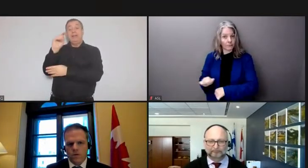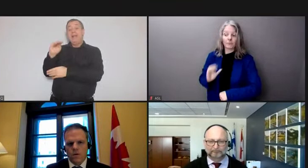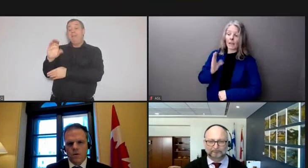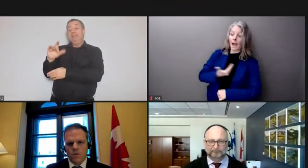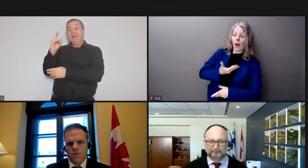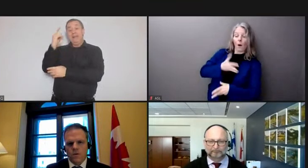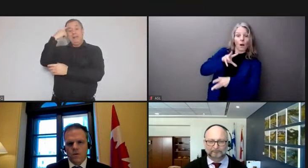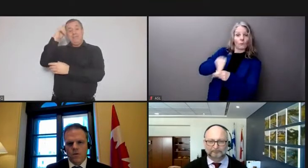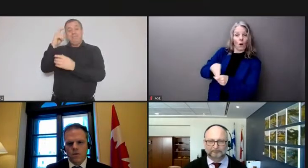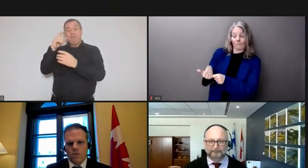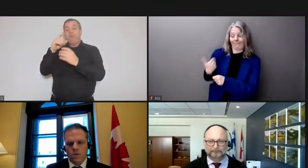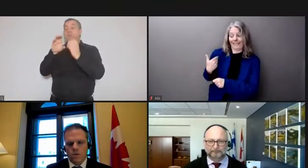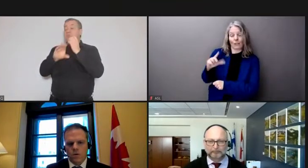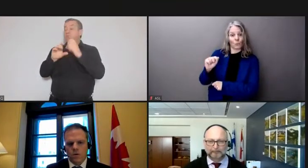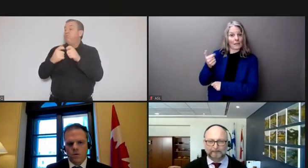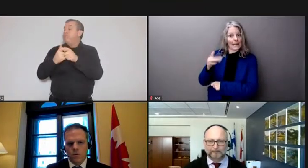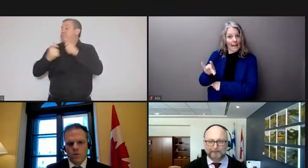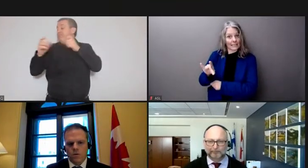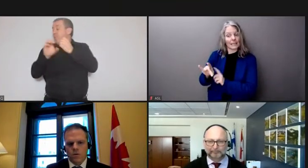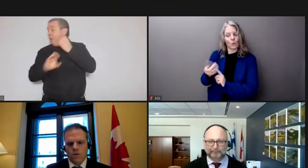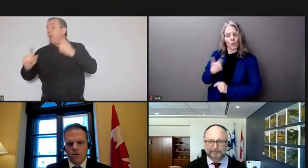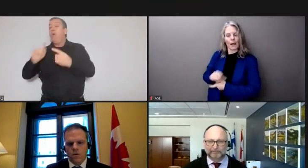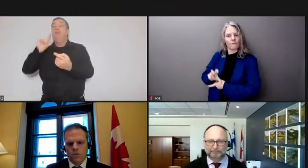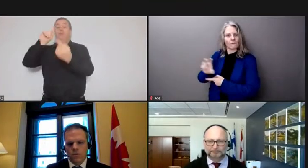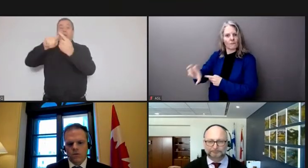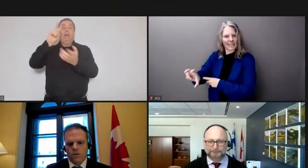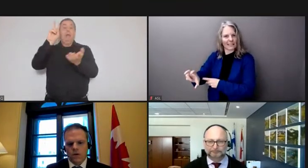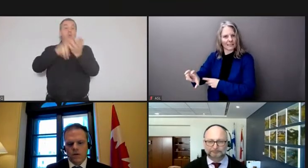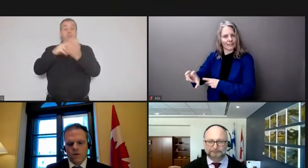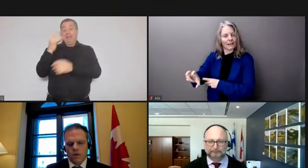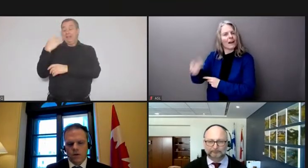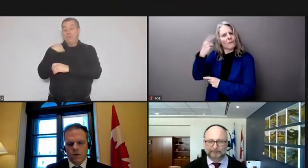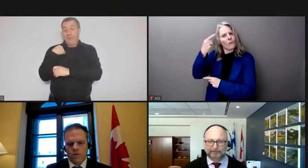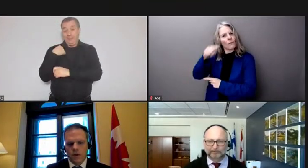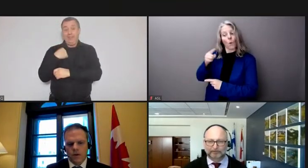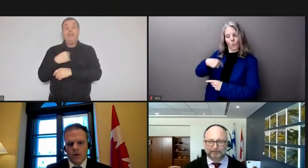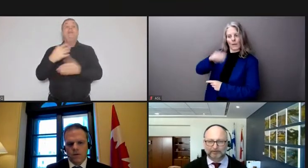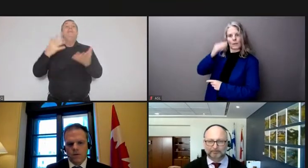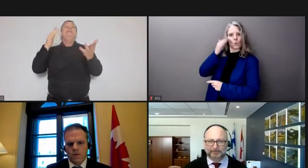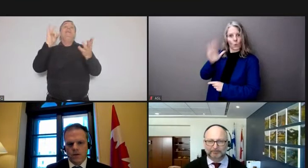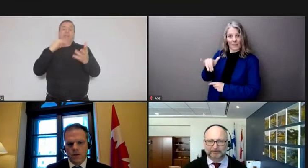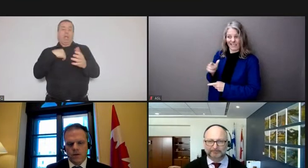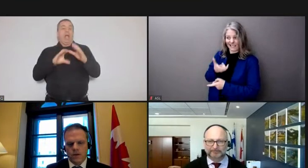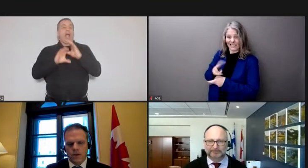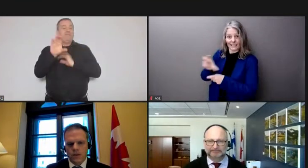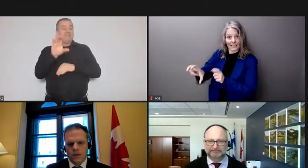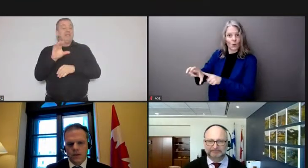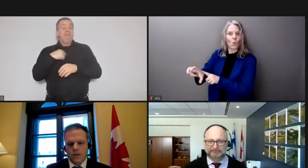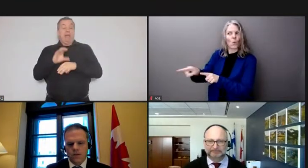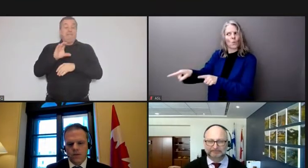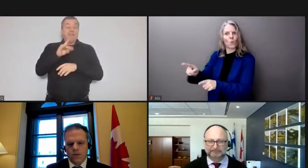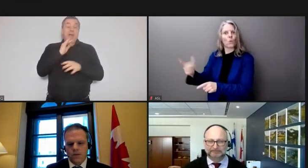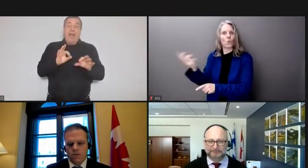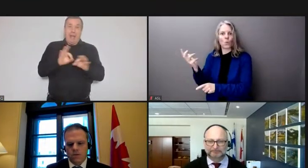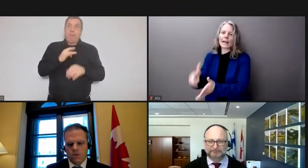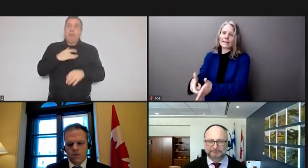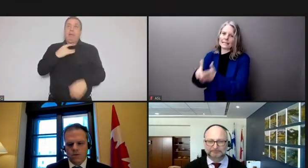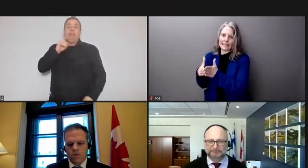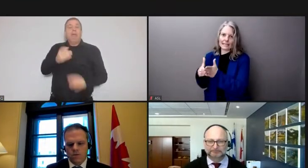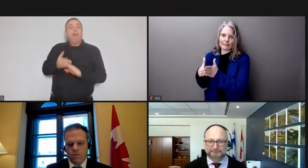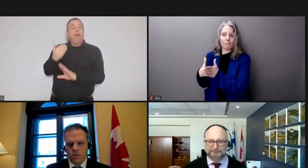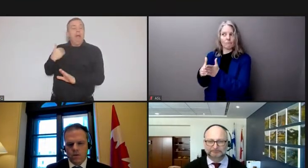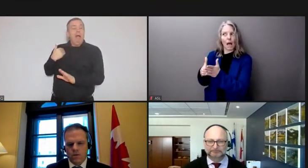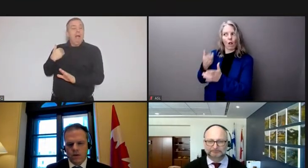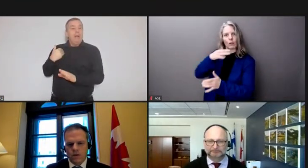in 2018 because we knew that it was a serious and necessary investment this project is in the national